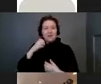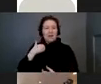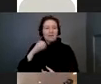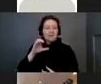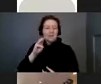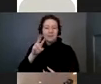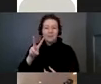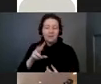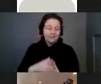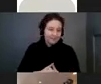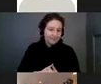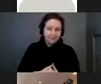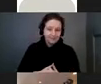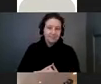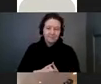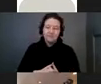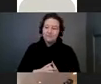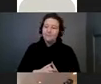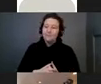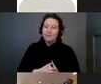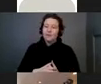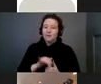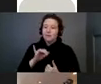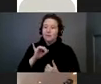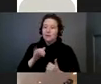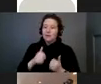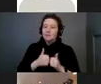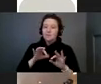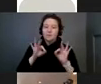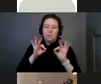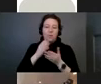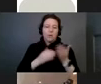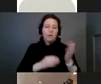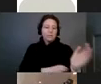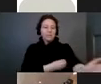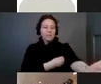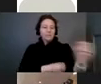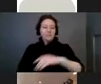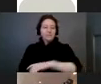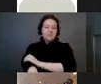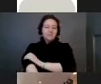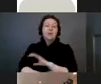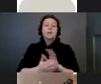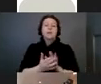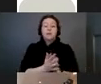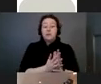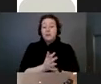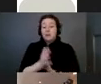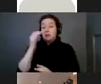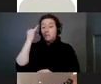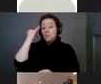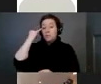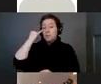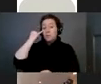So, that is really the take-home message. So, if people are working with